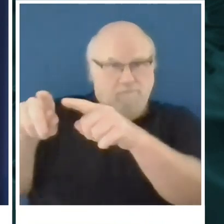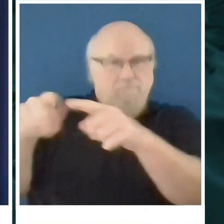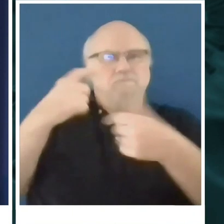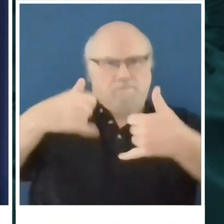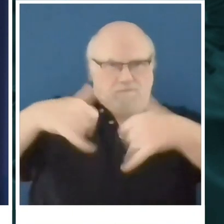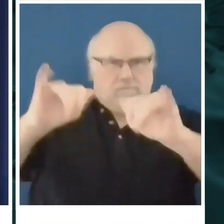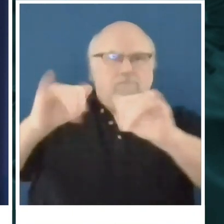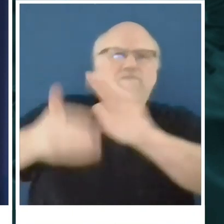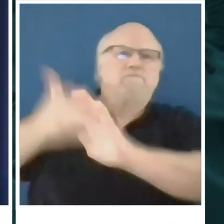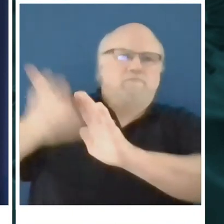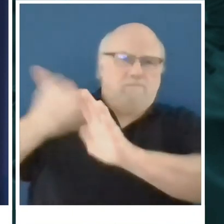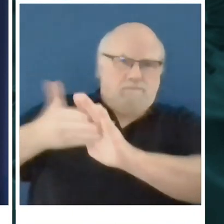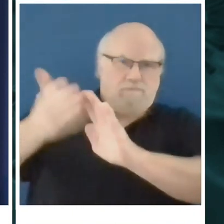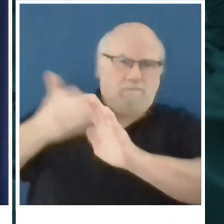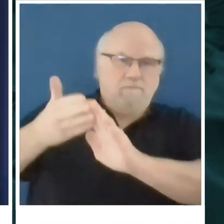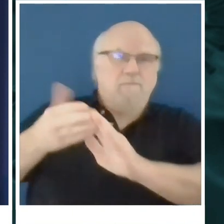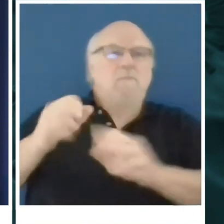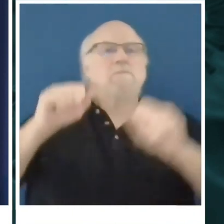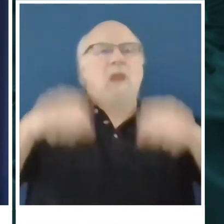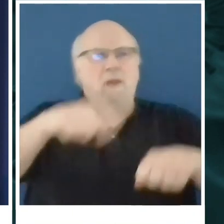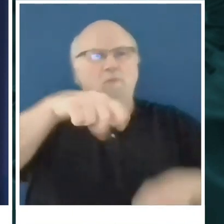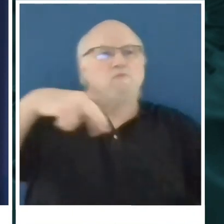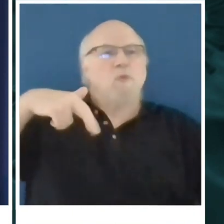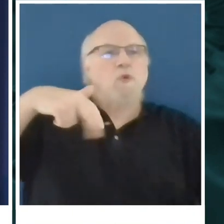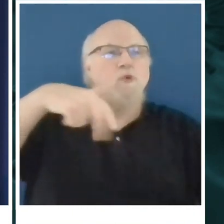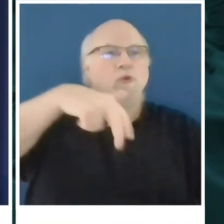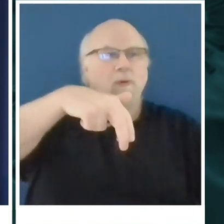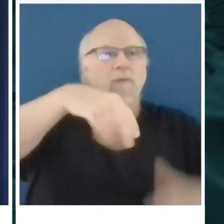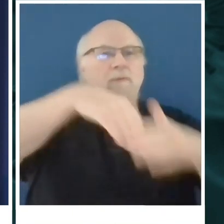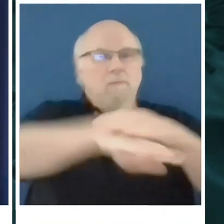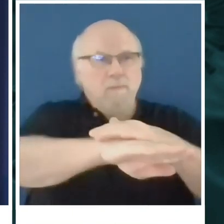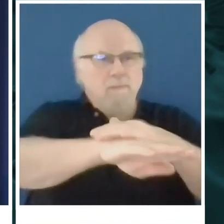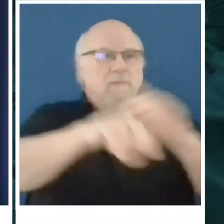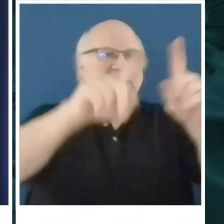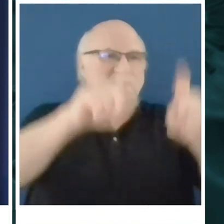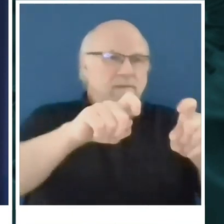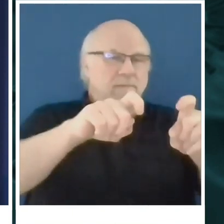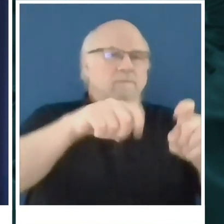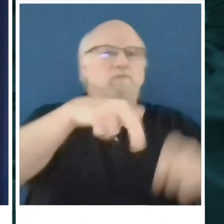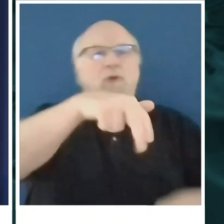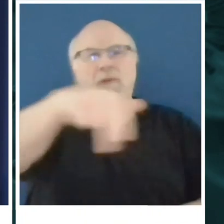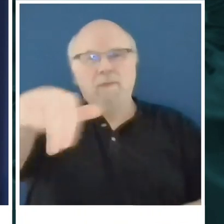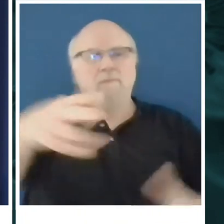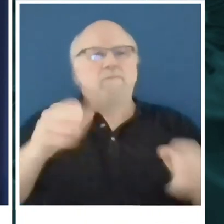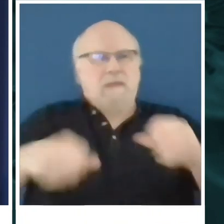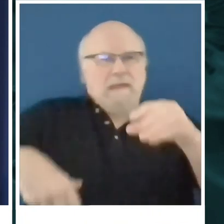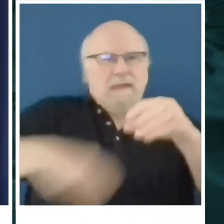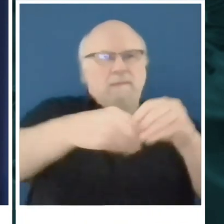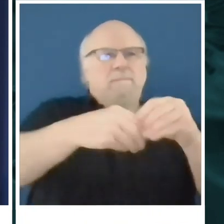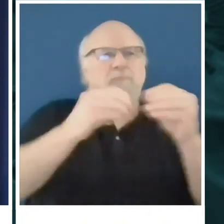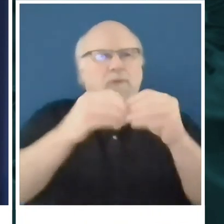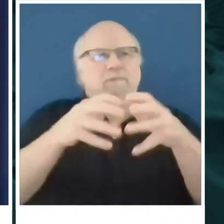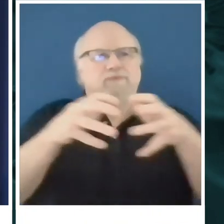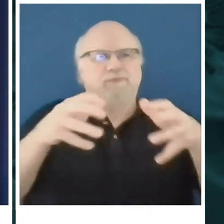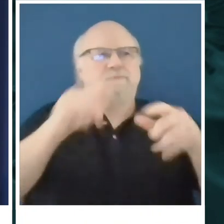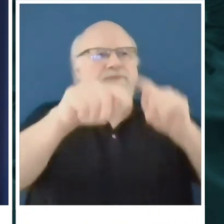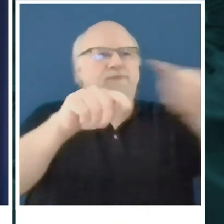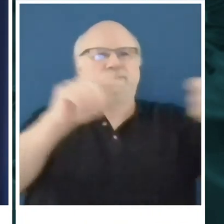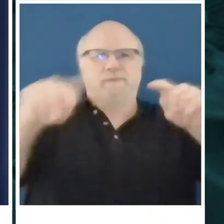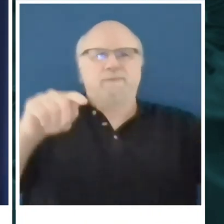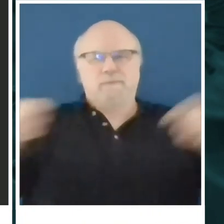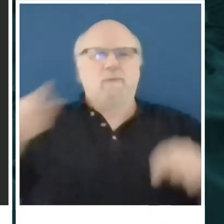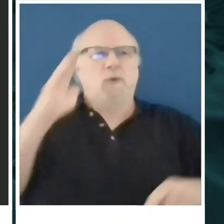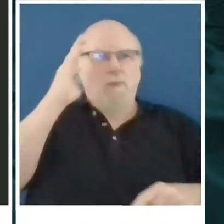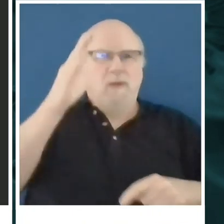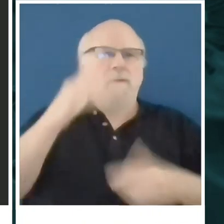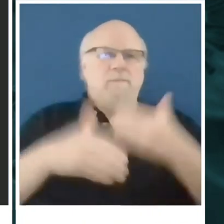testing site that I mentioned yesterday as well and expect to see even more expansion. Danny with Action News.